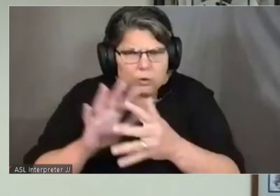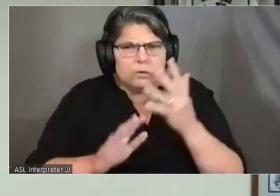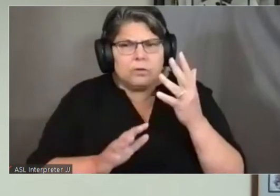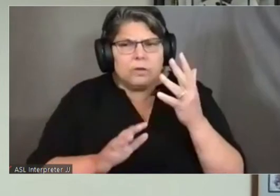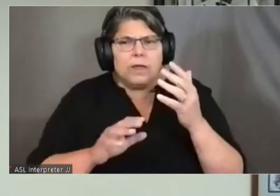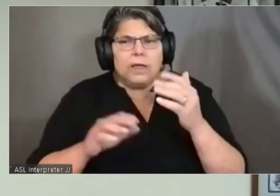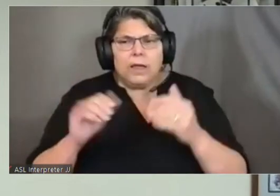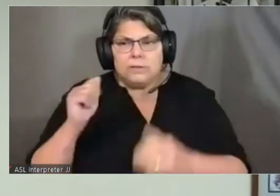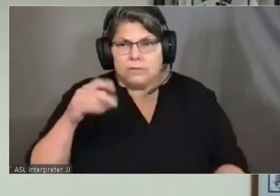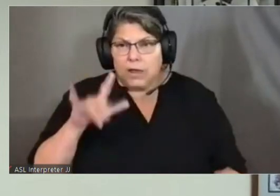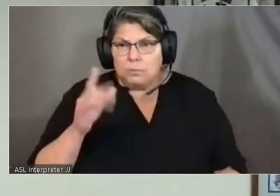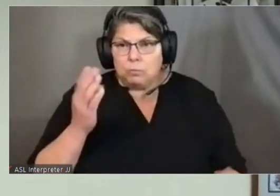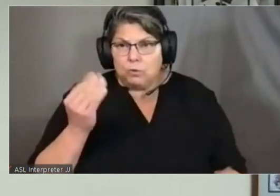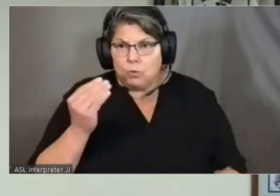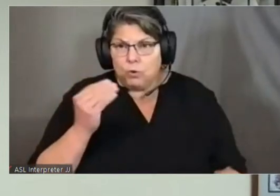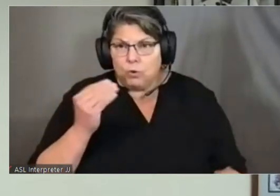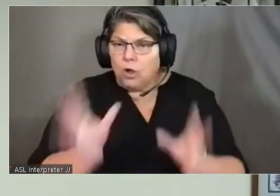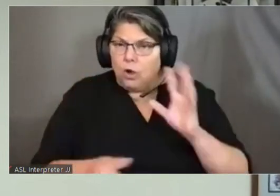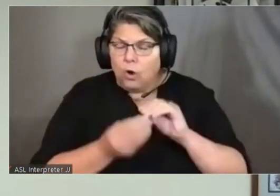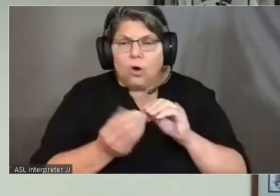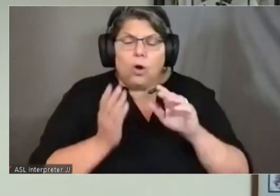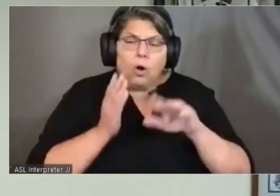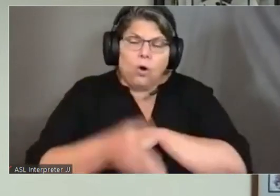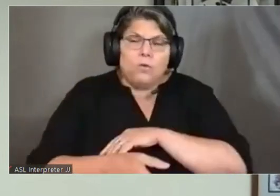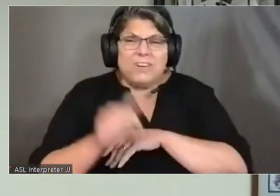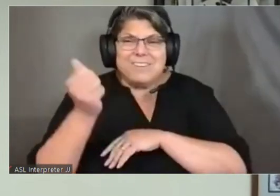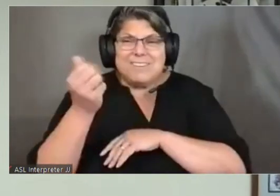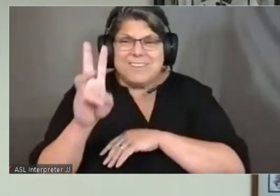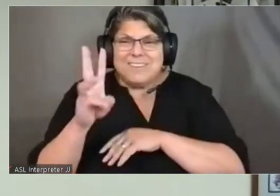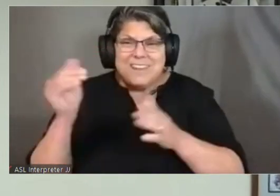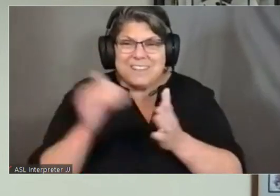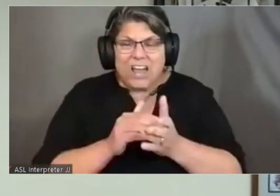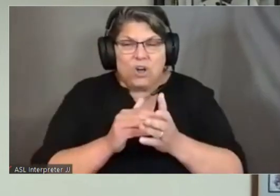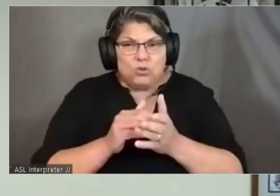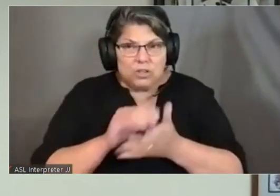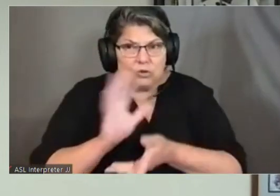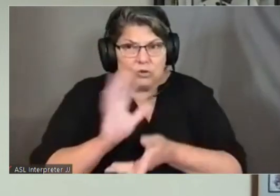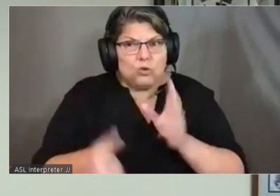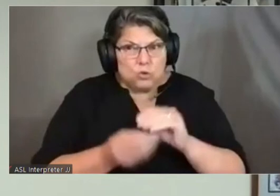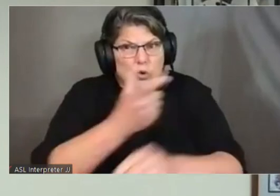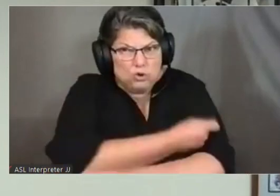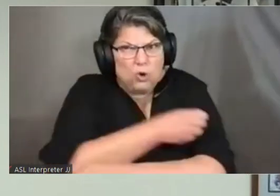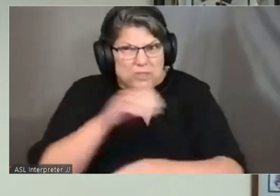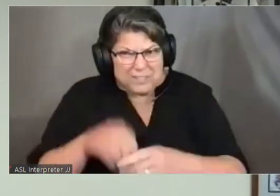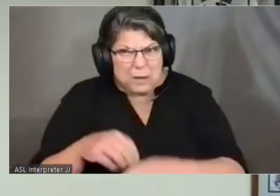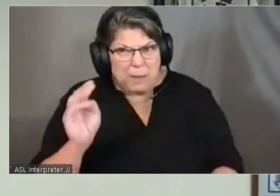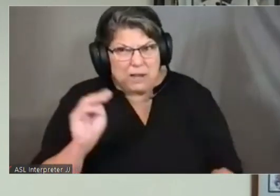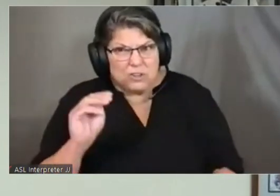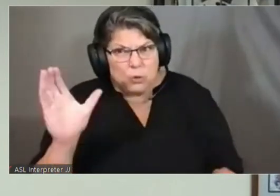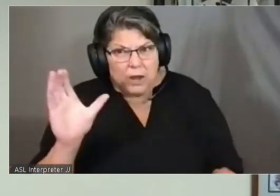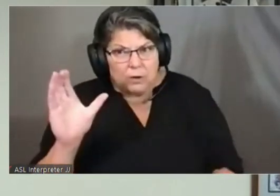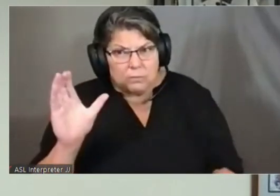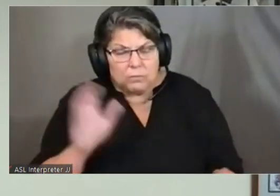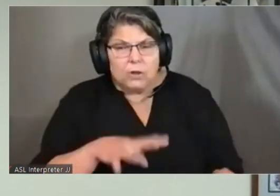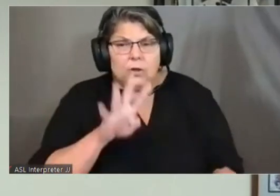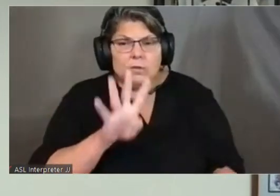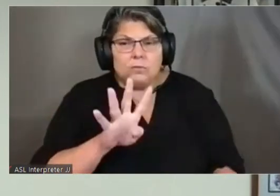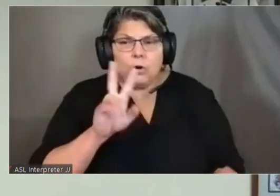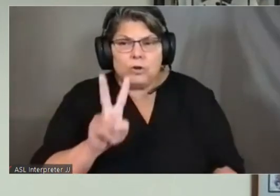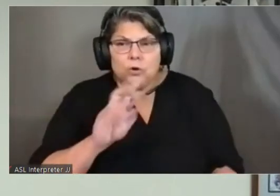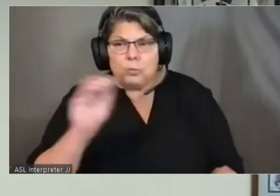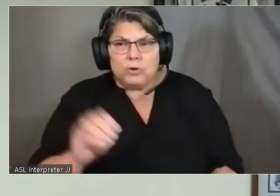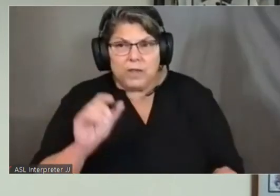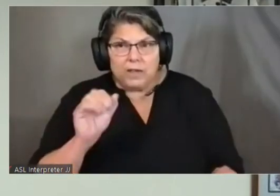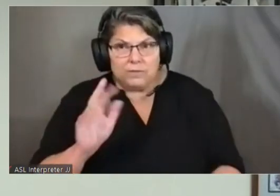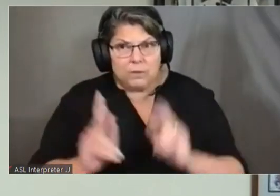,000 total doses have been administered in Mendocino County. 42% of our county over 16 years